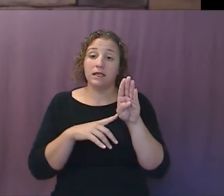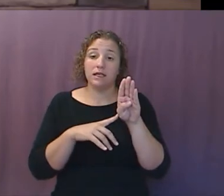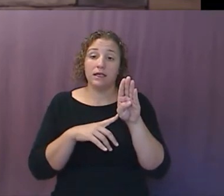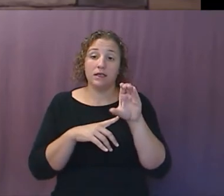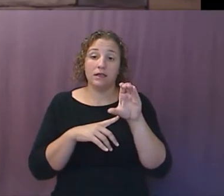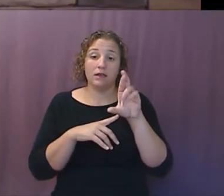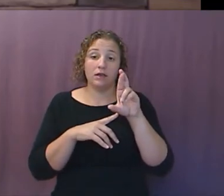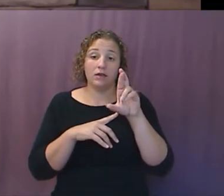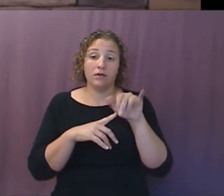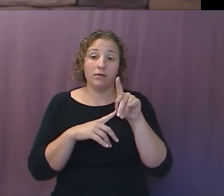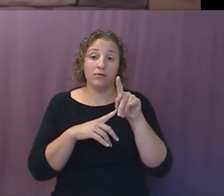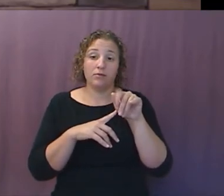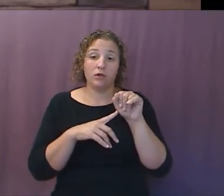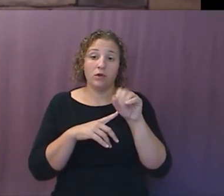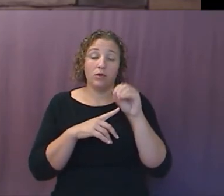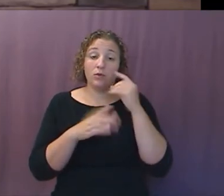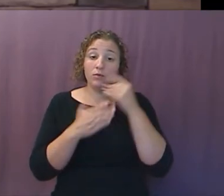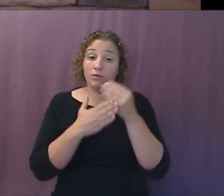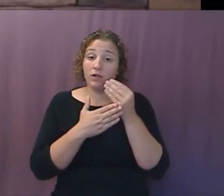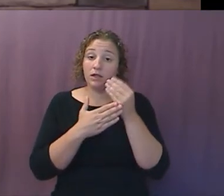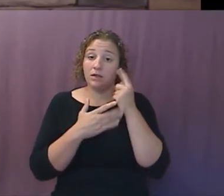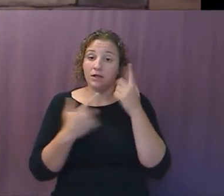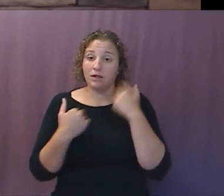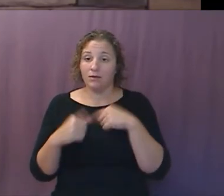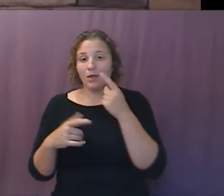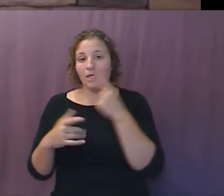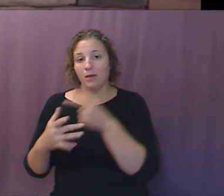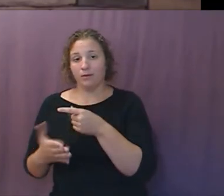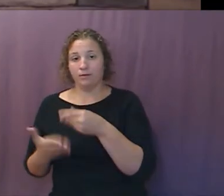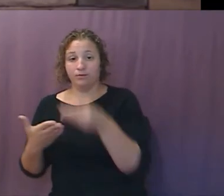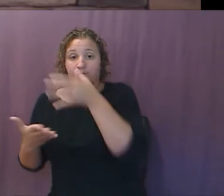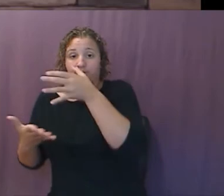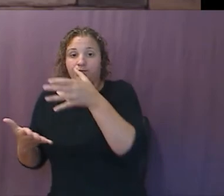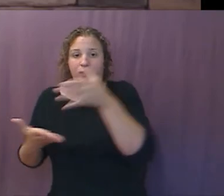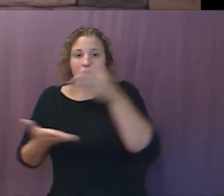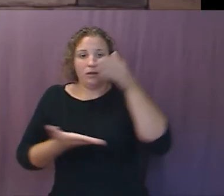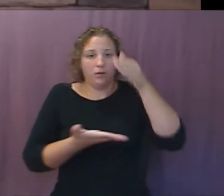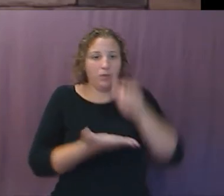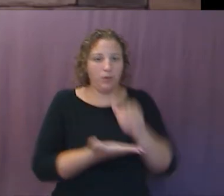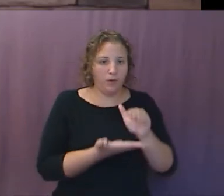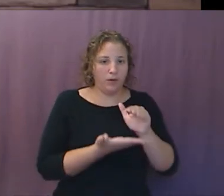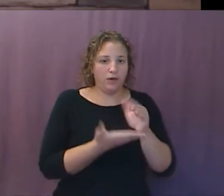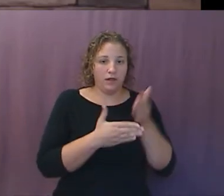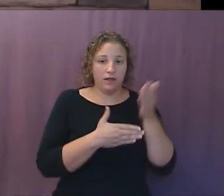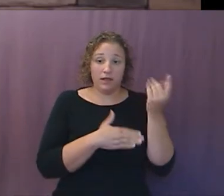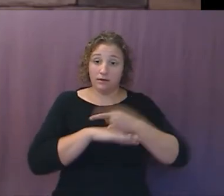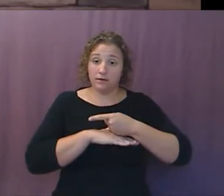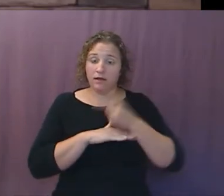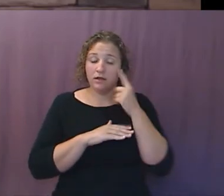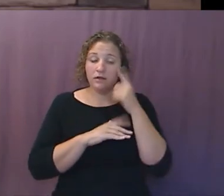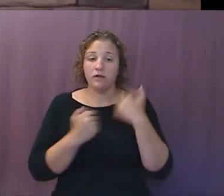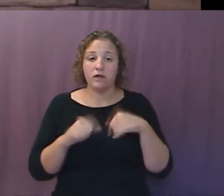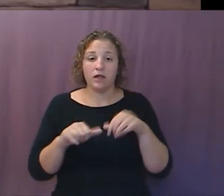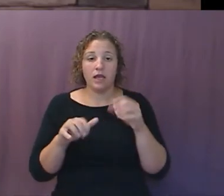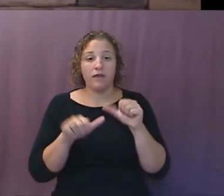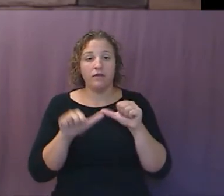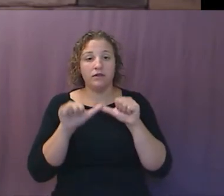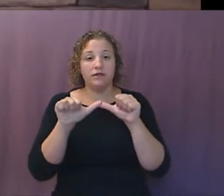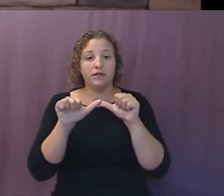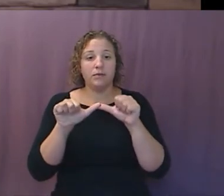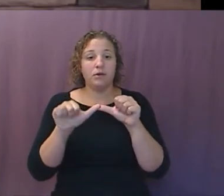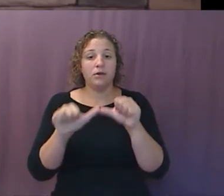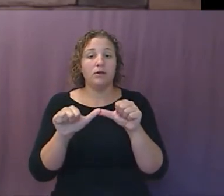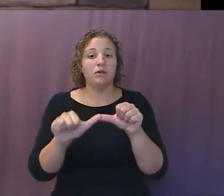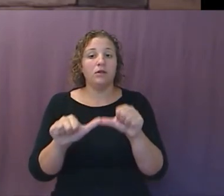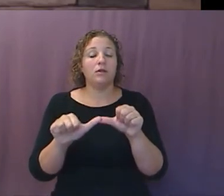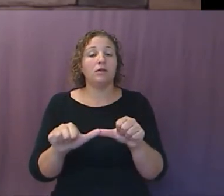it's steak one day and dog food the next. But if you can invent a truly stable cryptocurrency that can actually be used